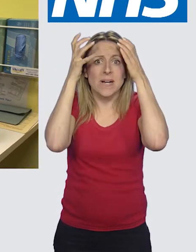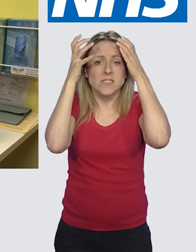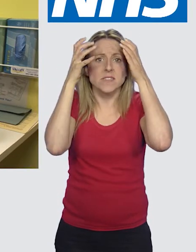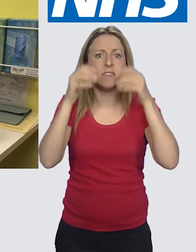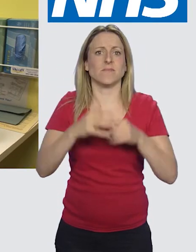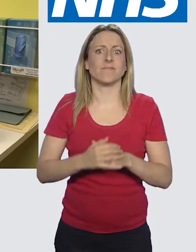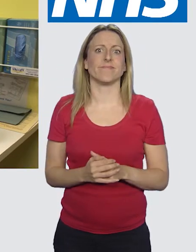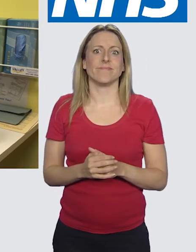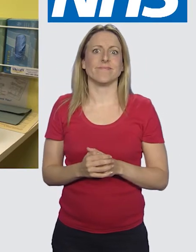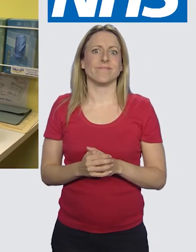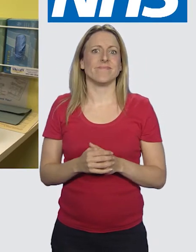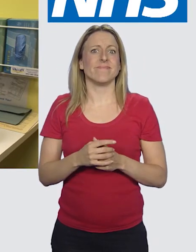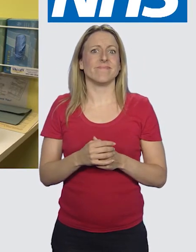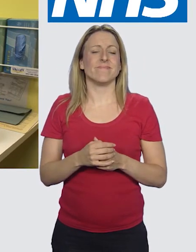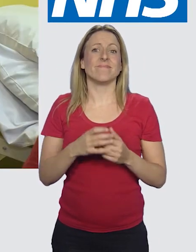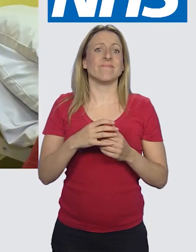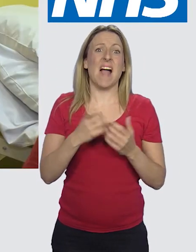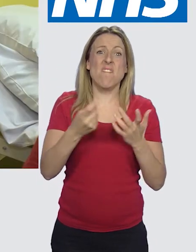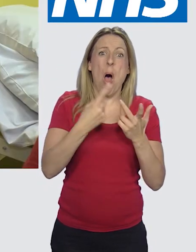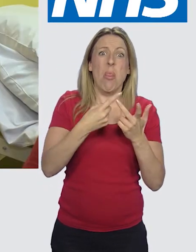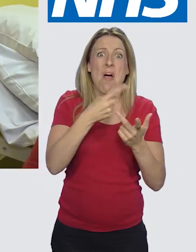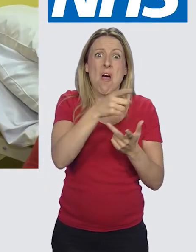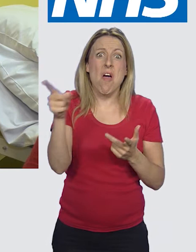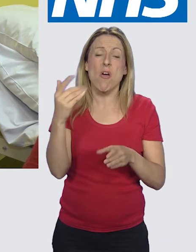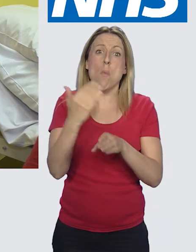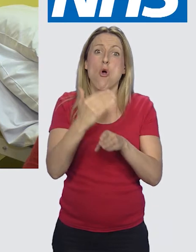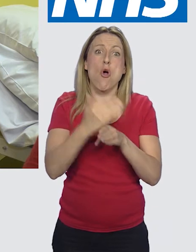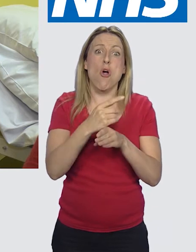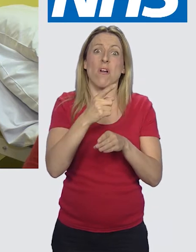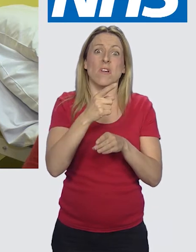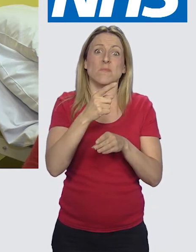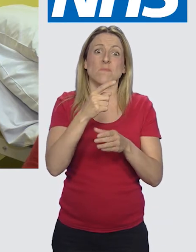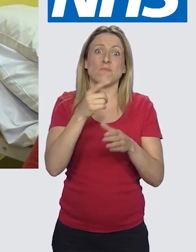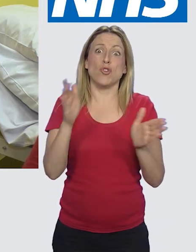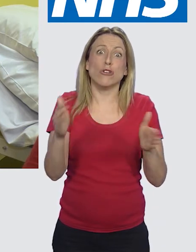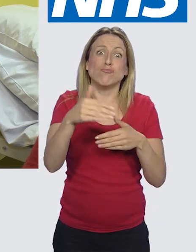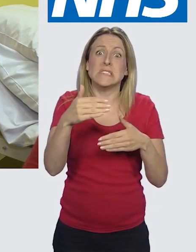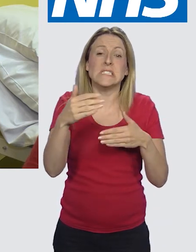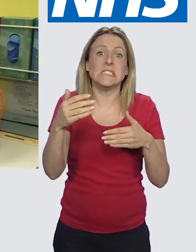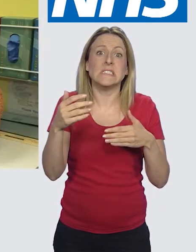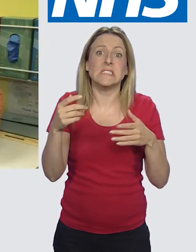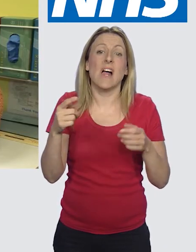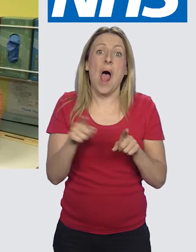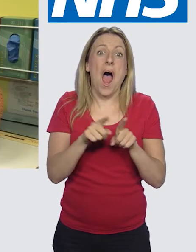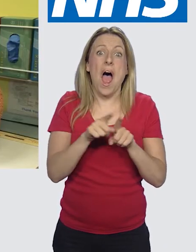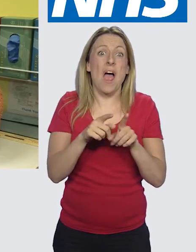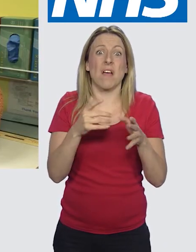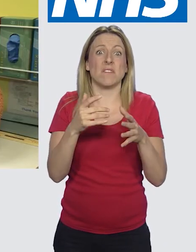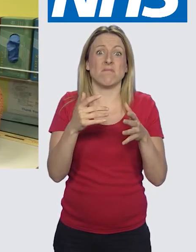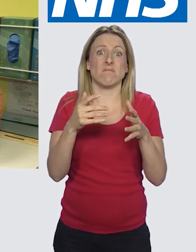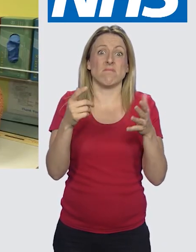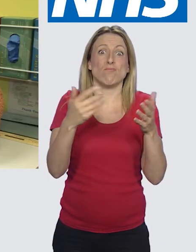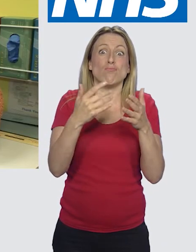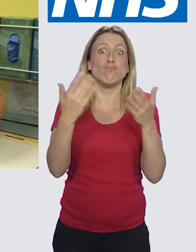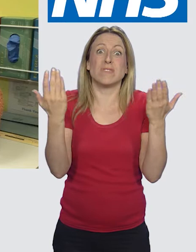sure you wear your cycling helmet when you're out on your bike. So, who else works in the GP surgery? We have lots of people that work with us.